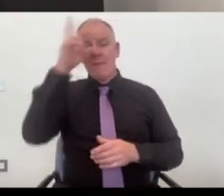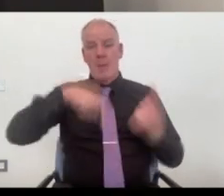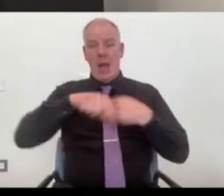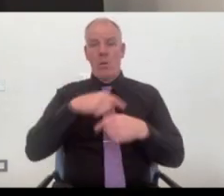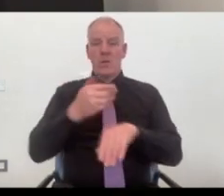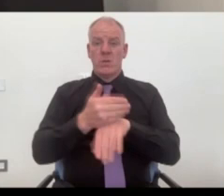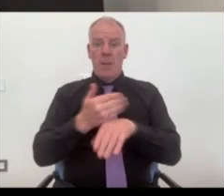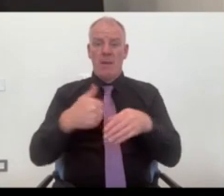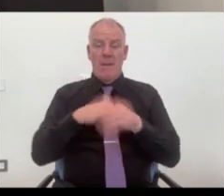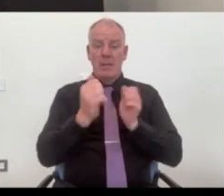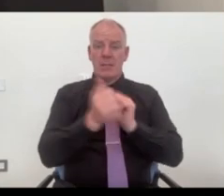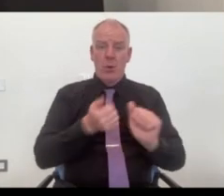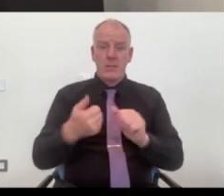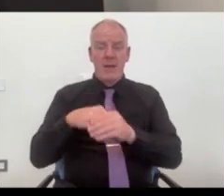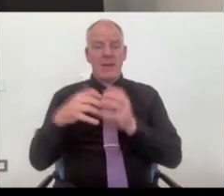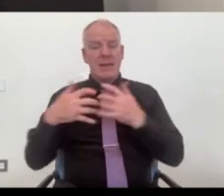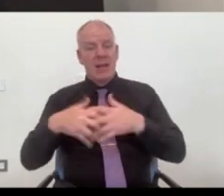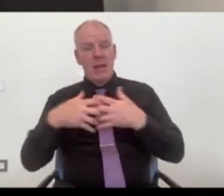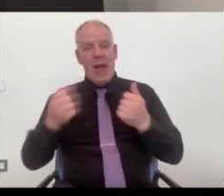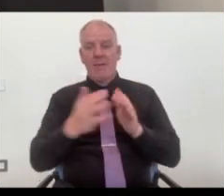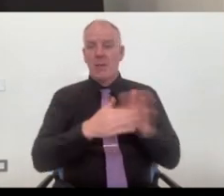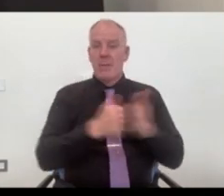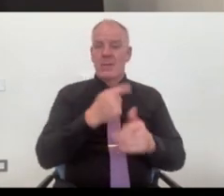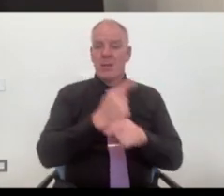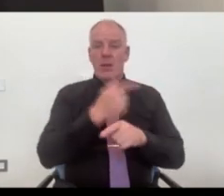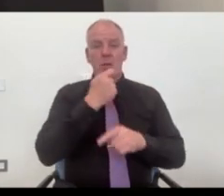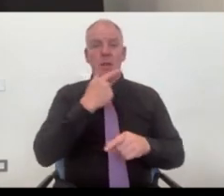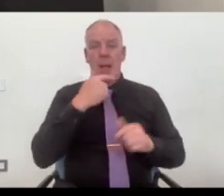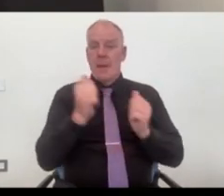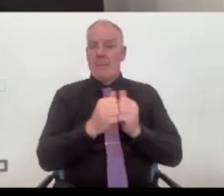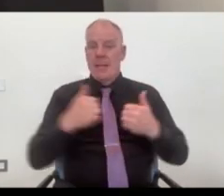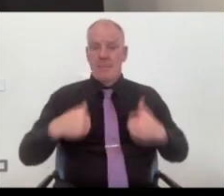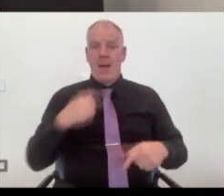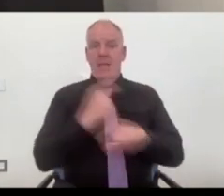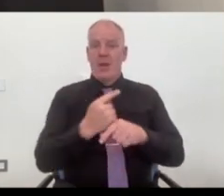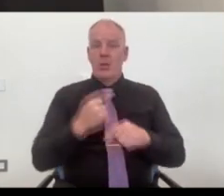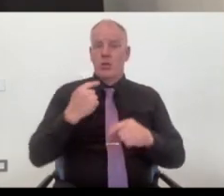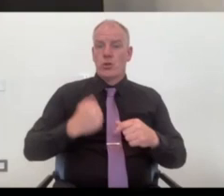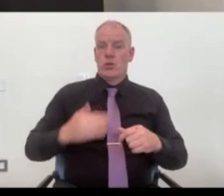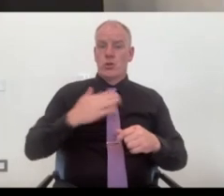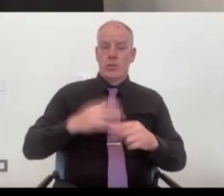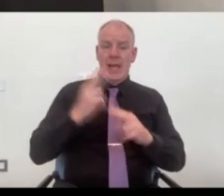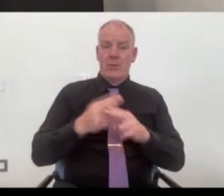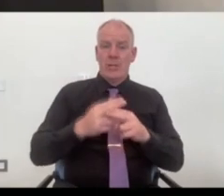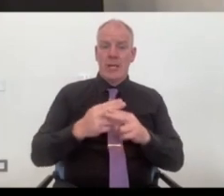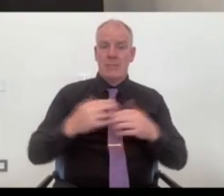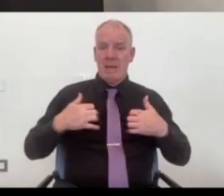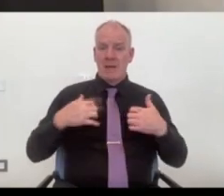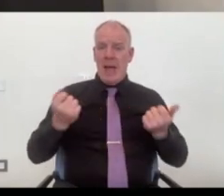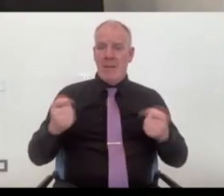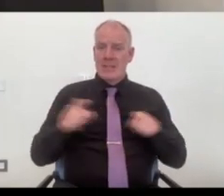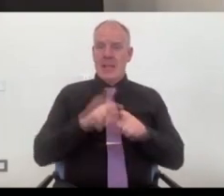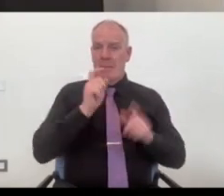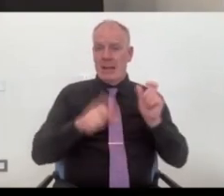there are businesses in Dublin. I met a guy just this week, who's based outside Belfast, who we share clients with. There's three